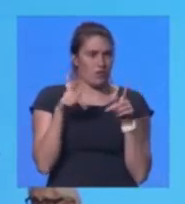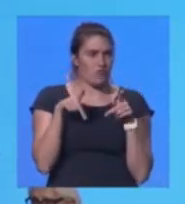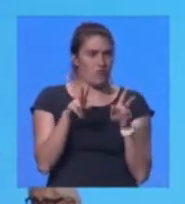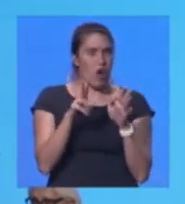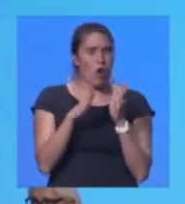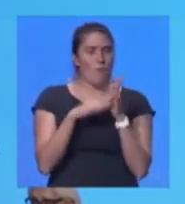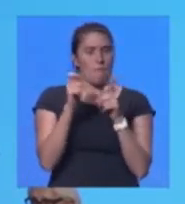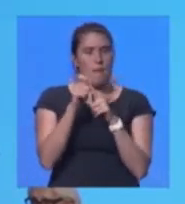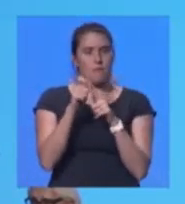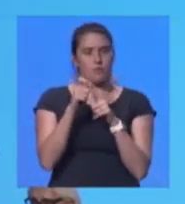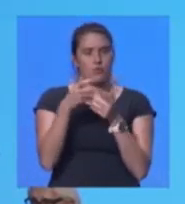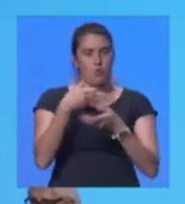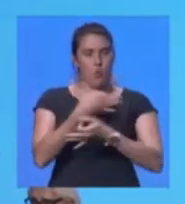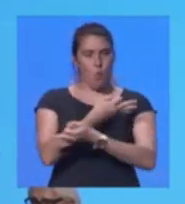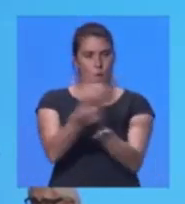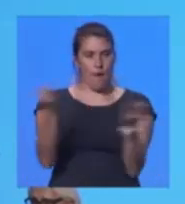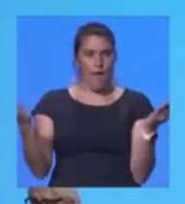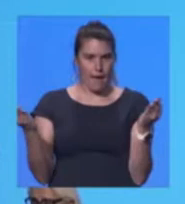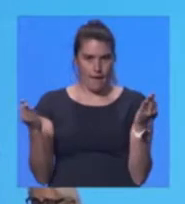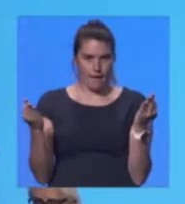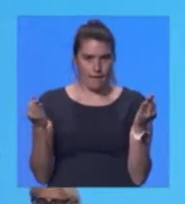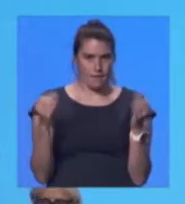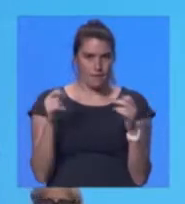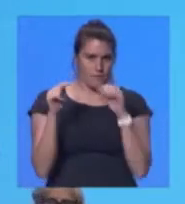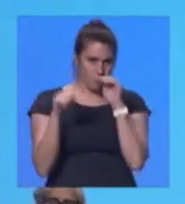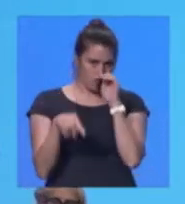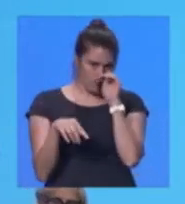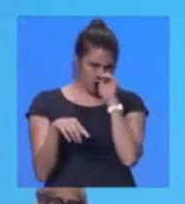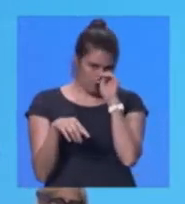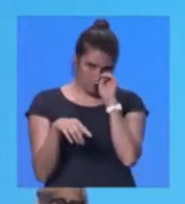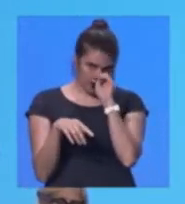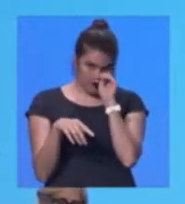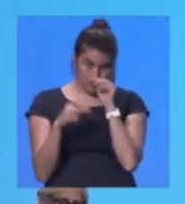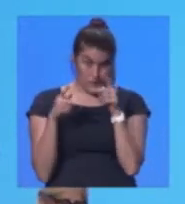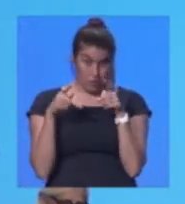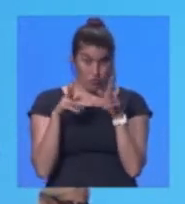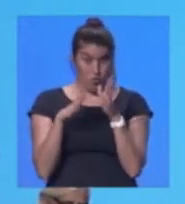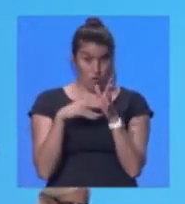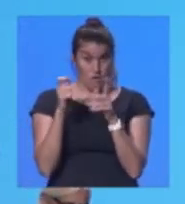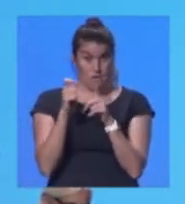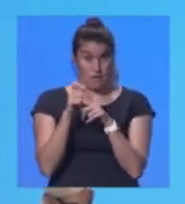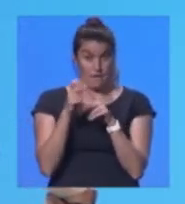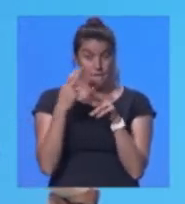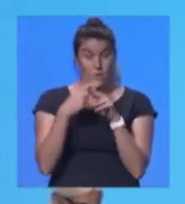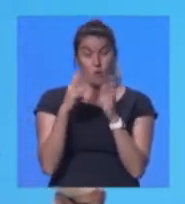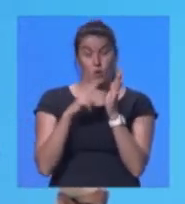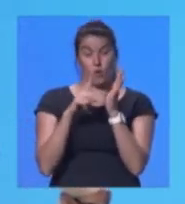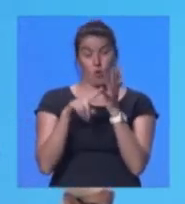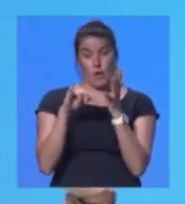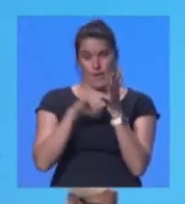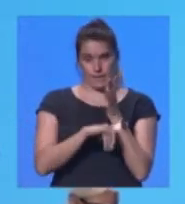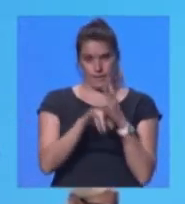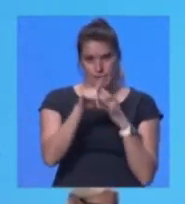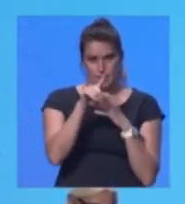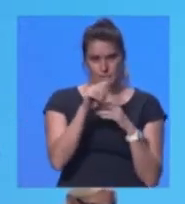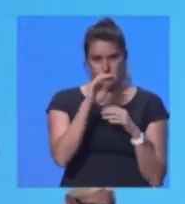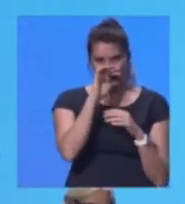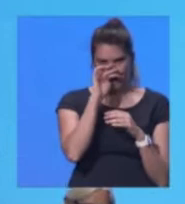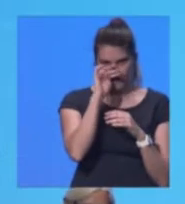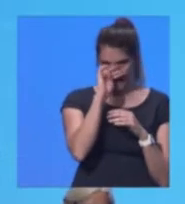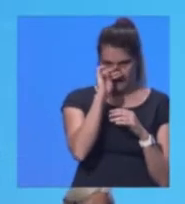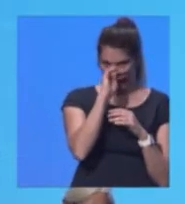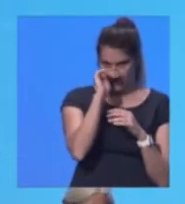Nowhere. This is a rebut to a Roadmap to Renewable for the US. It